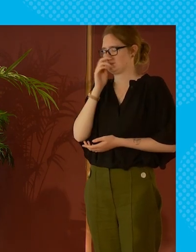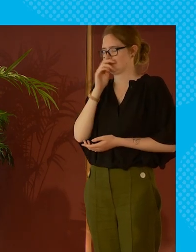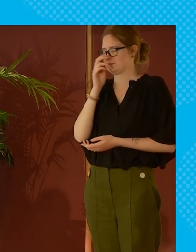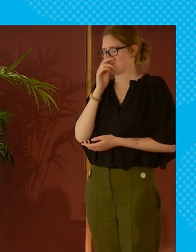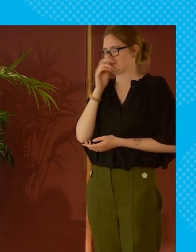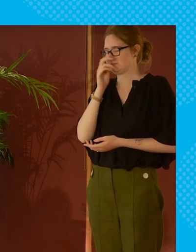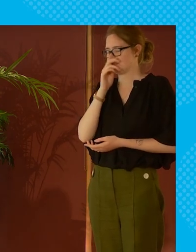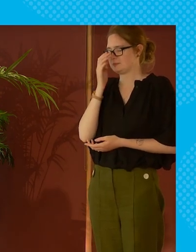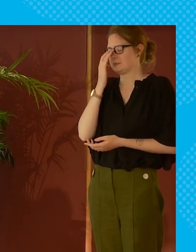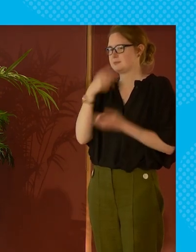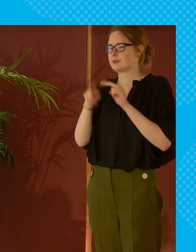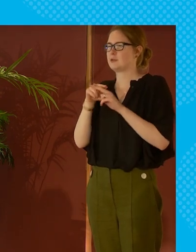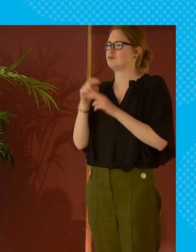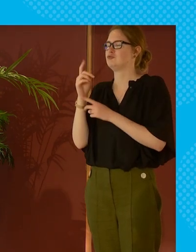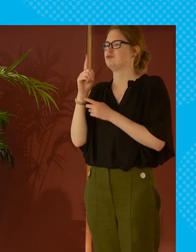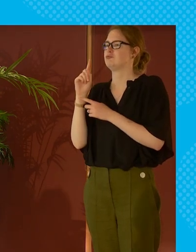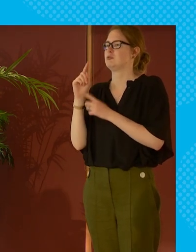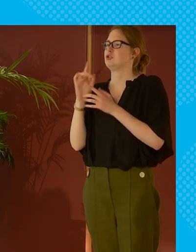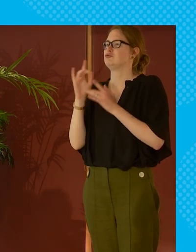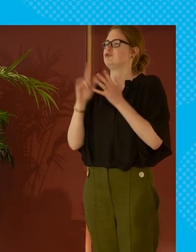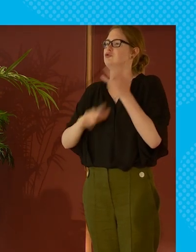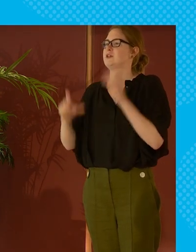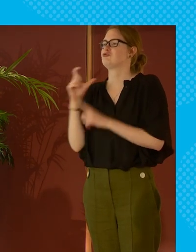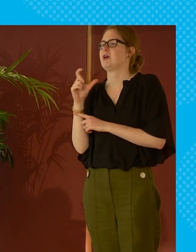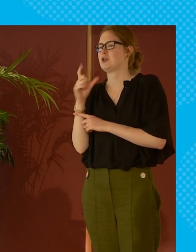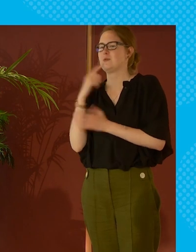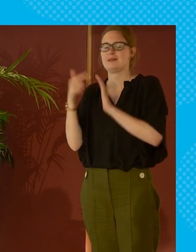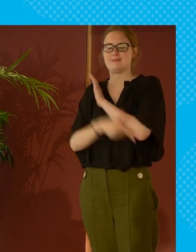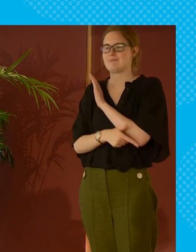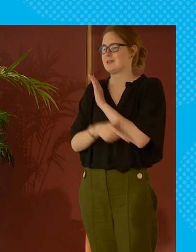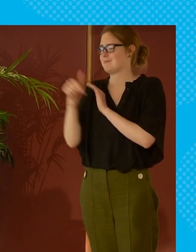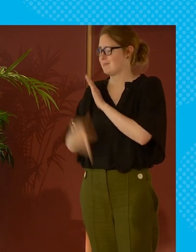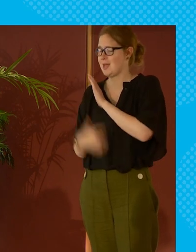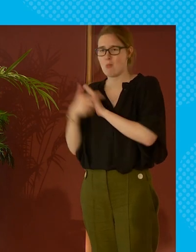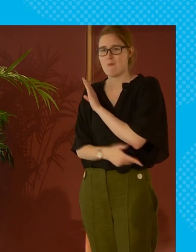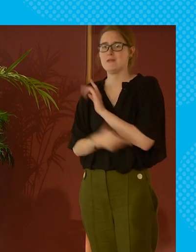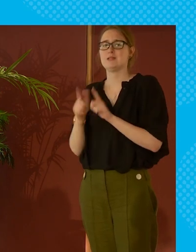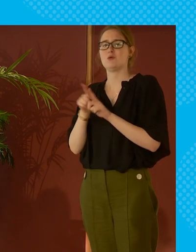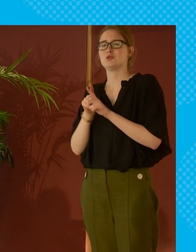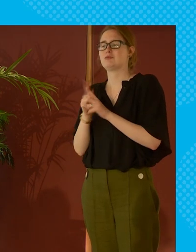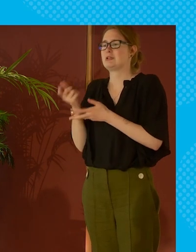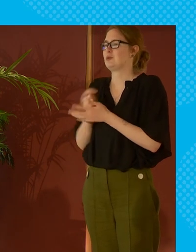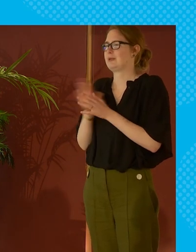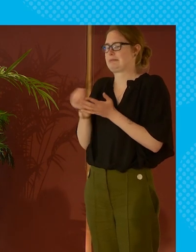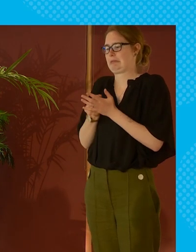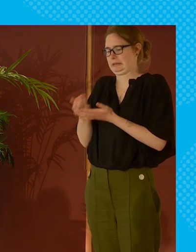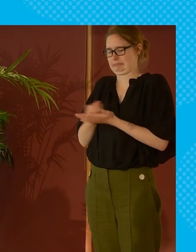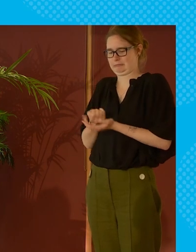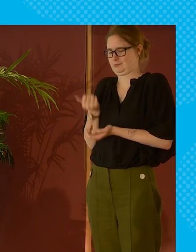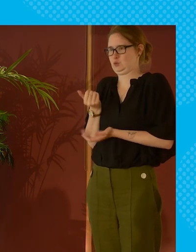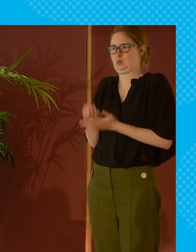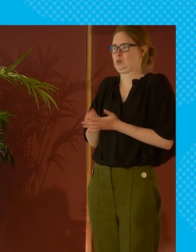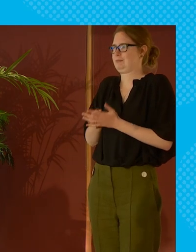you know if you end up in universal credit for that period you're going to be in very deep poverty and frankly because of the asset you've got you're not going to get